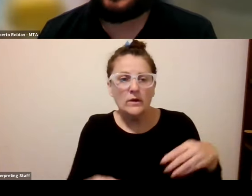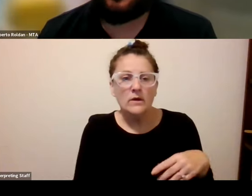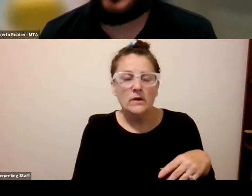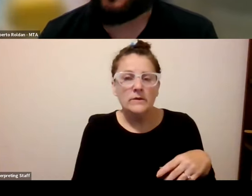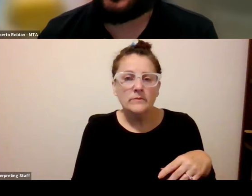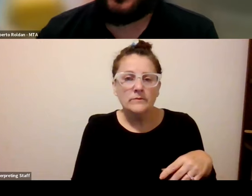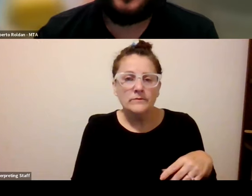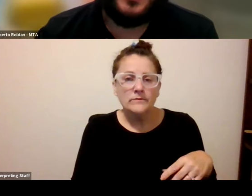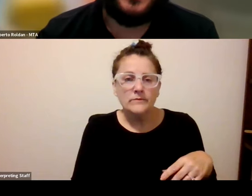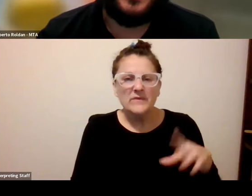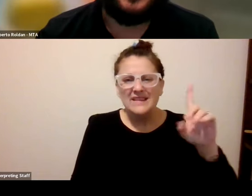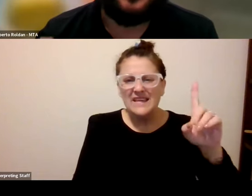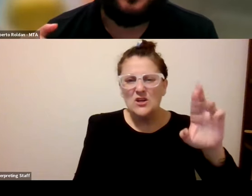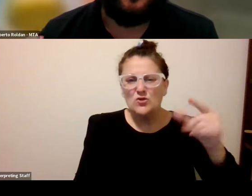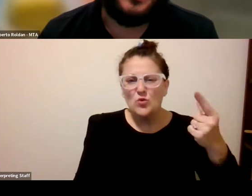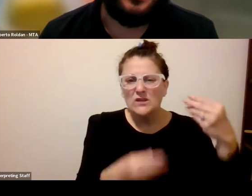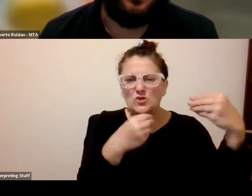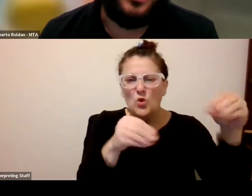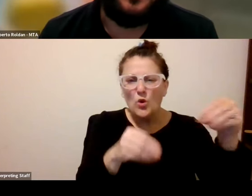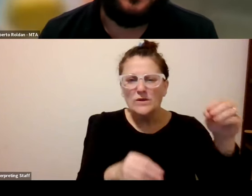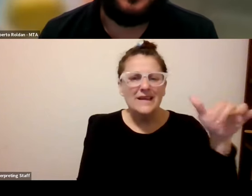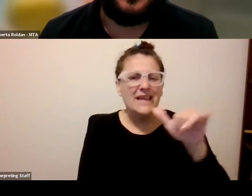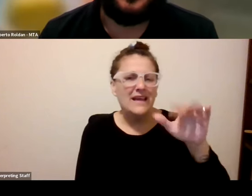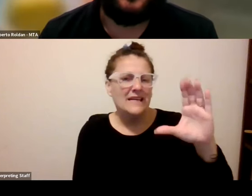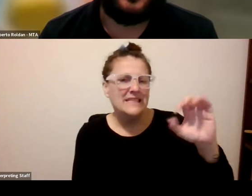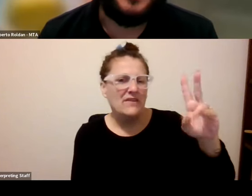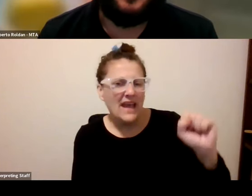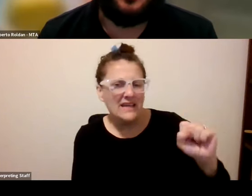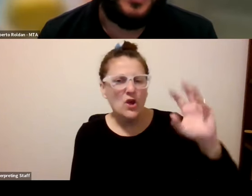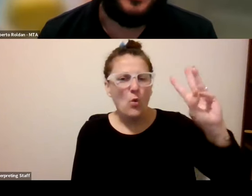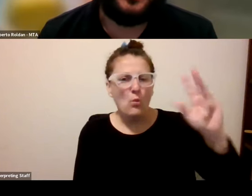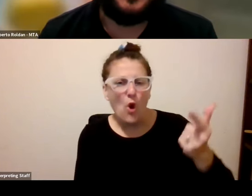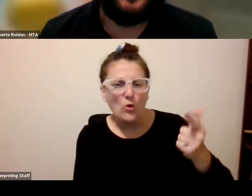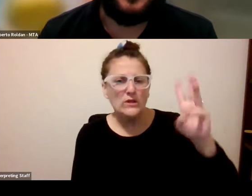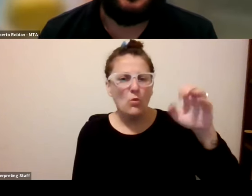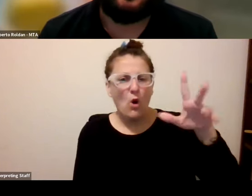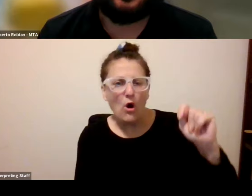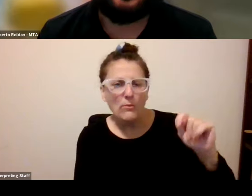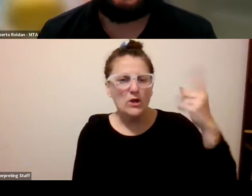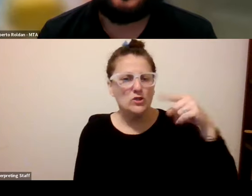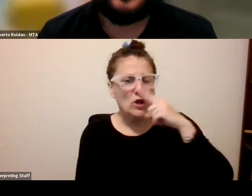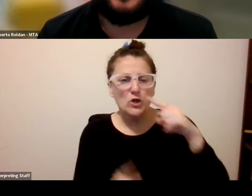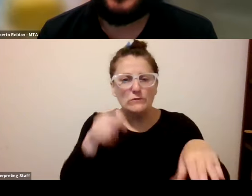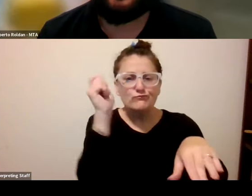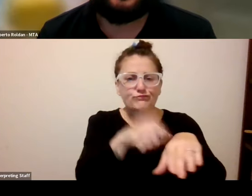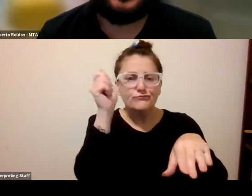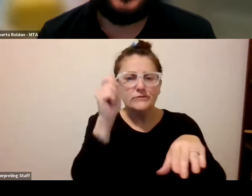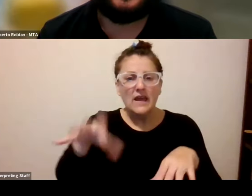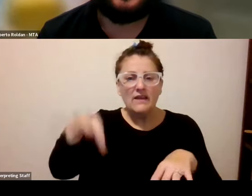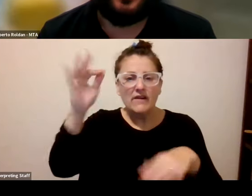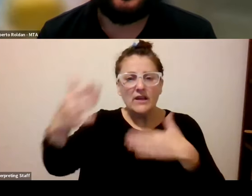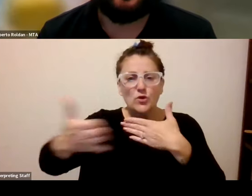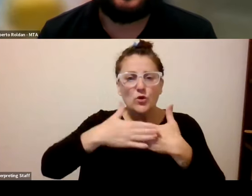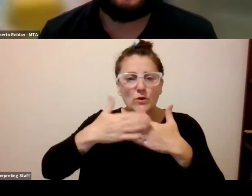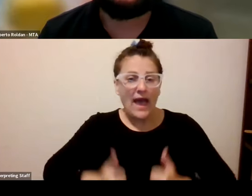and all that we do have an online retail locator um where you can type in your address and find the nearest one to you and those